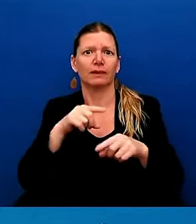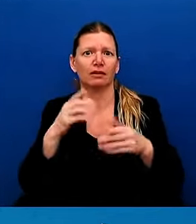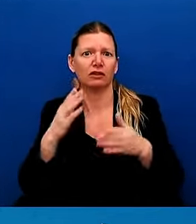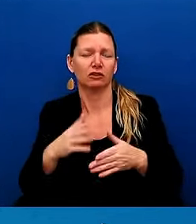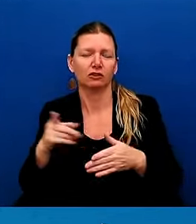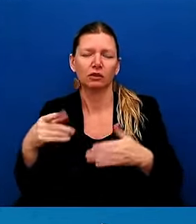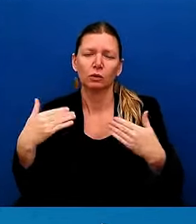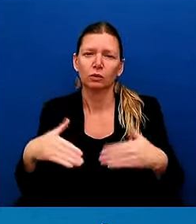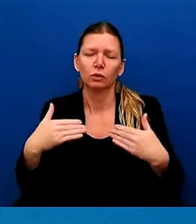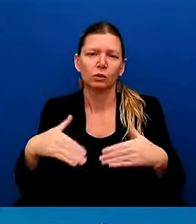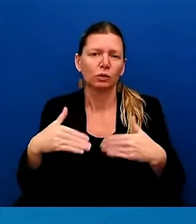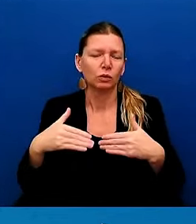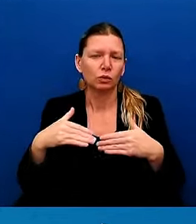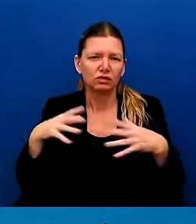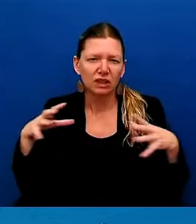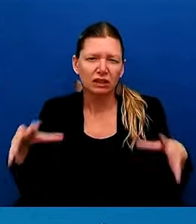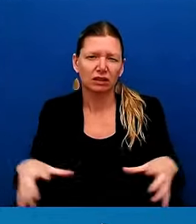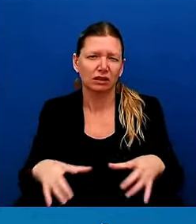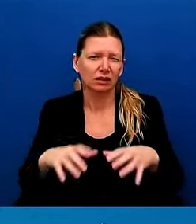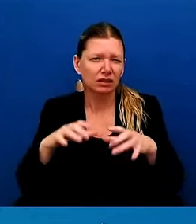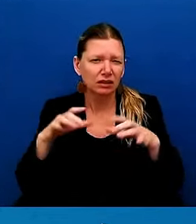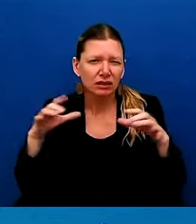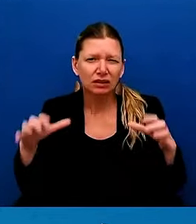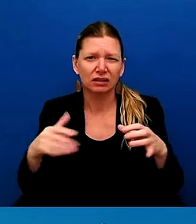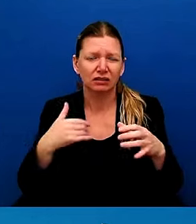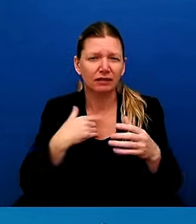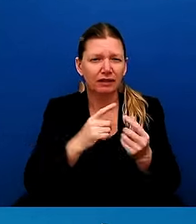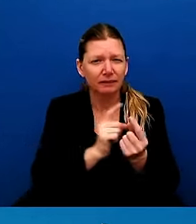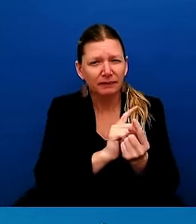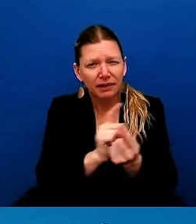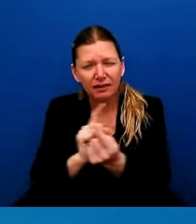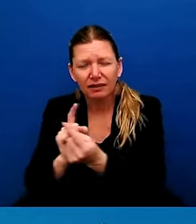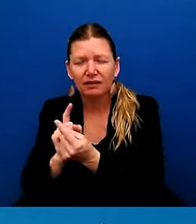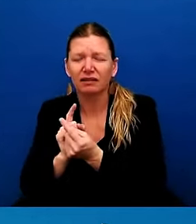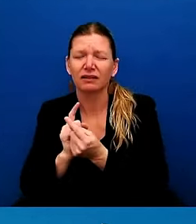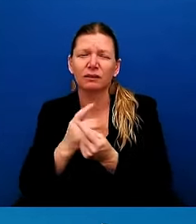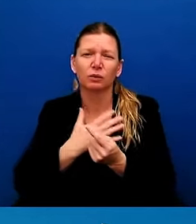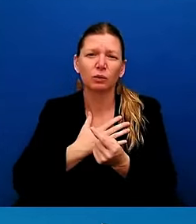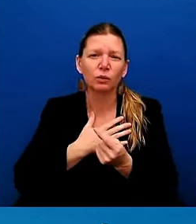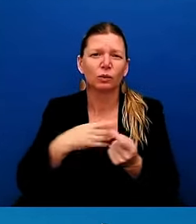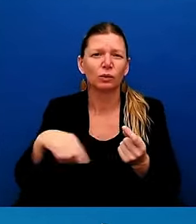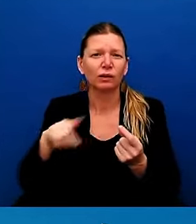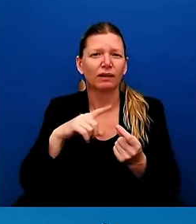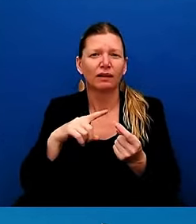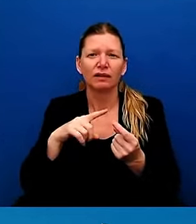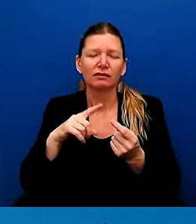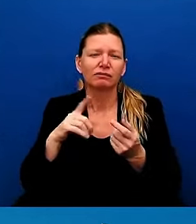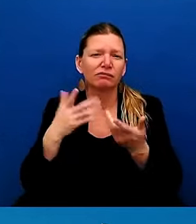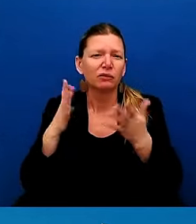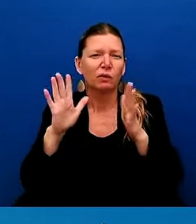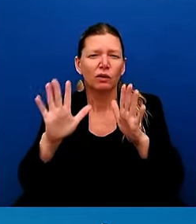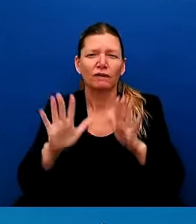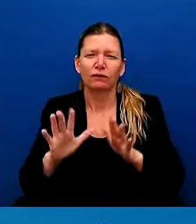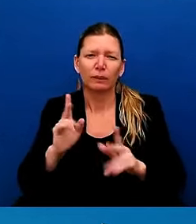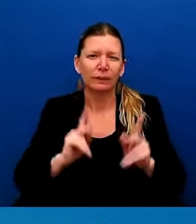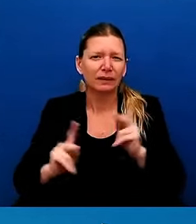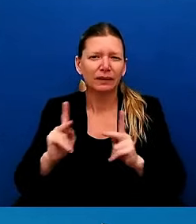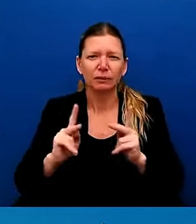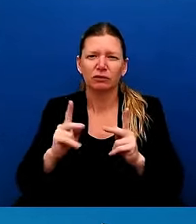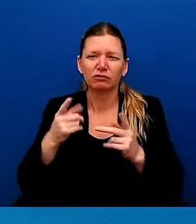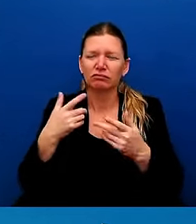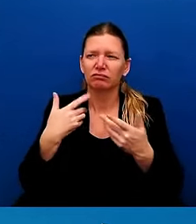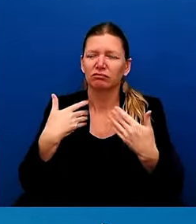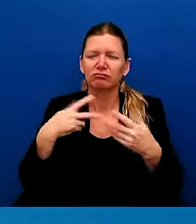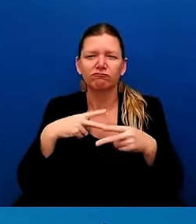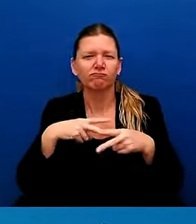are the kind of folks that are the heroes in moments of crisis who do extraordinary work that is about lifting